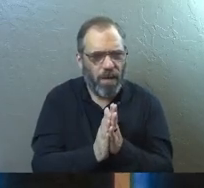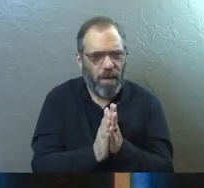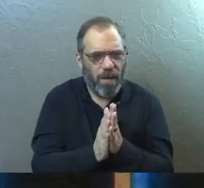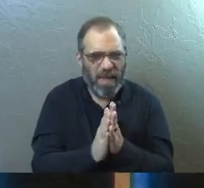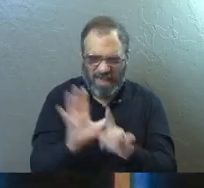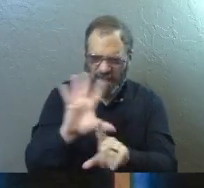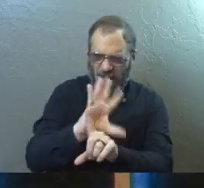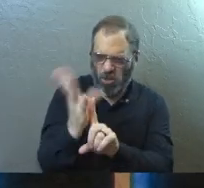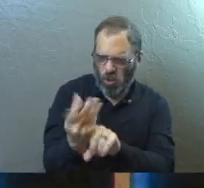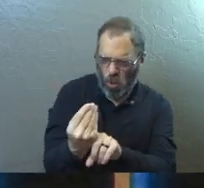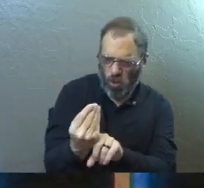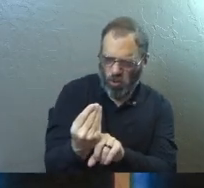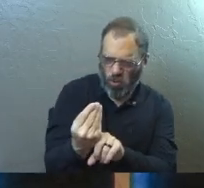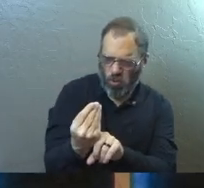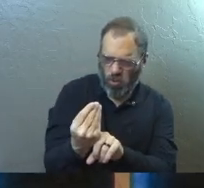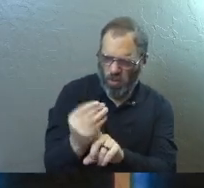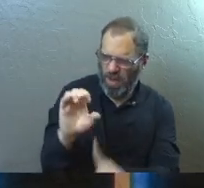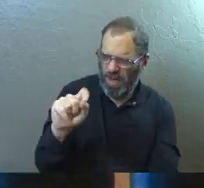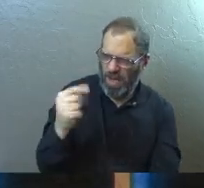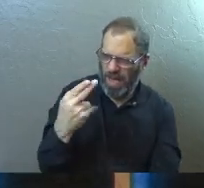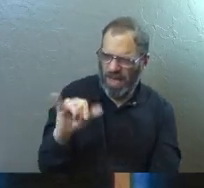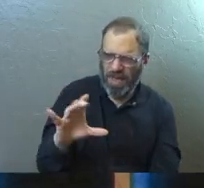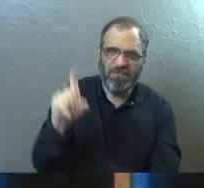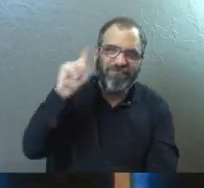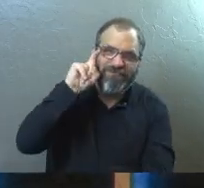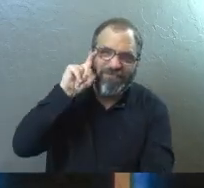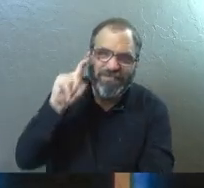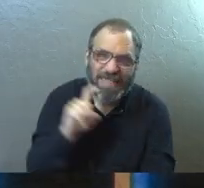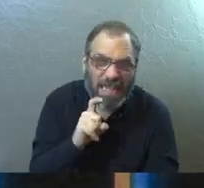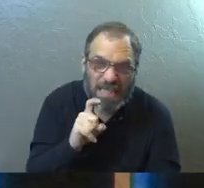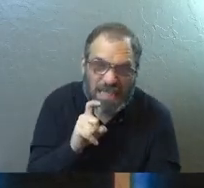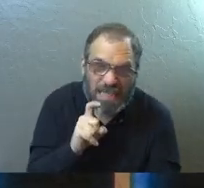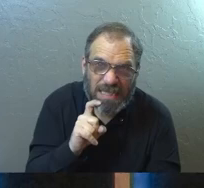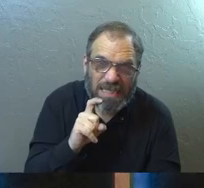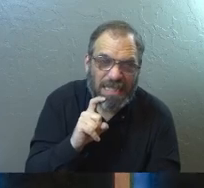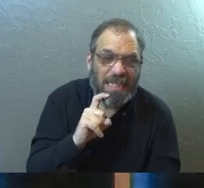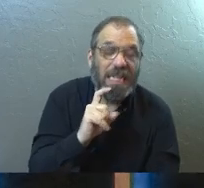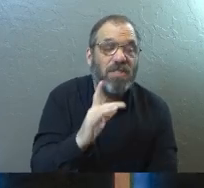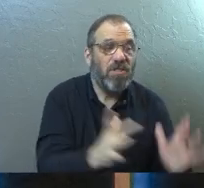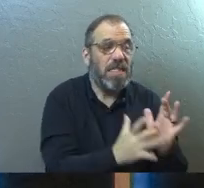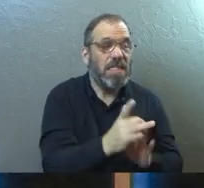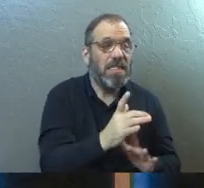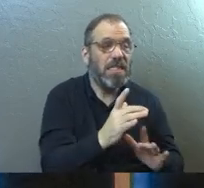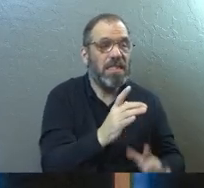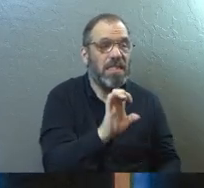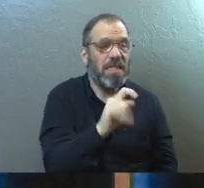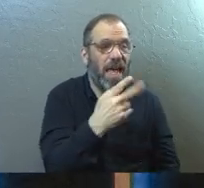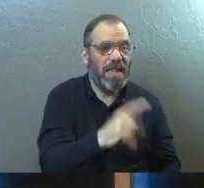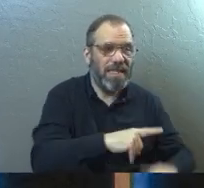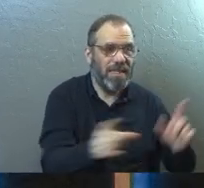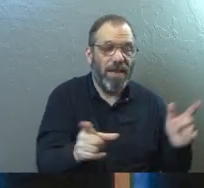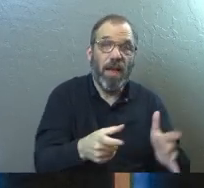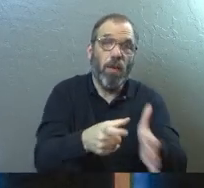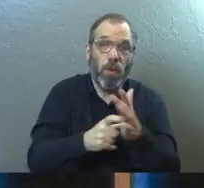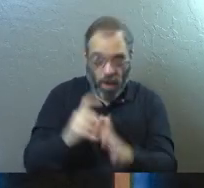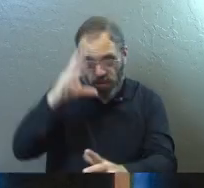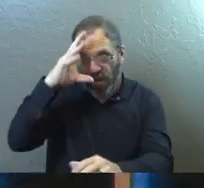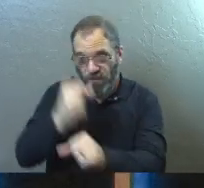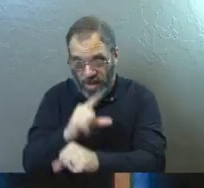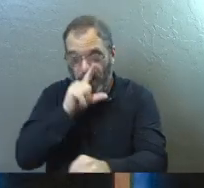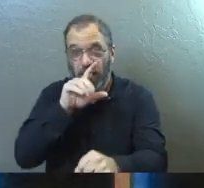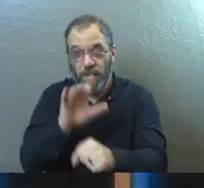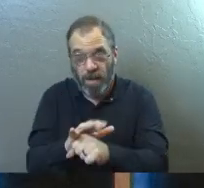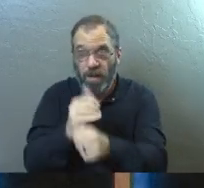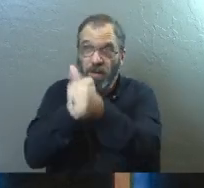This culture has an ethic of sexuality. Jesus' ethic is different. It will require faith and commitment